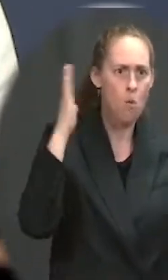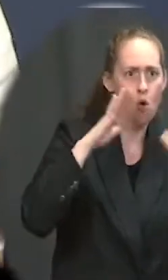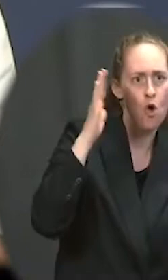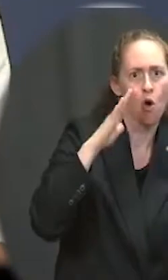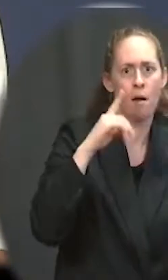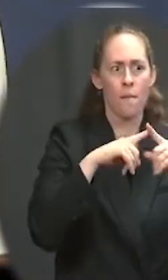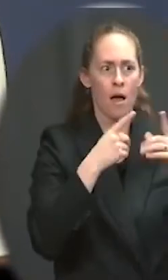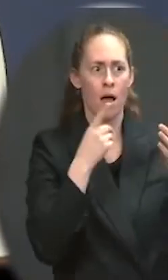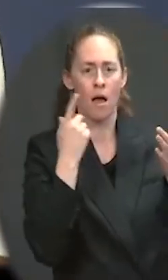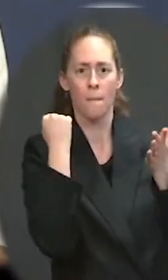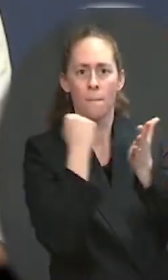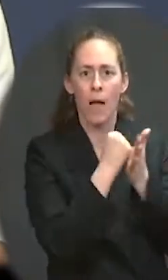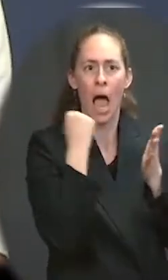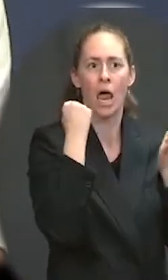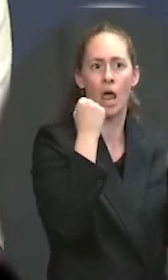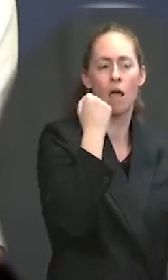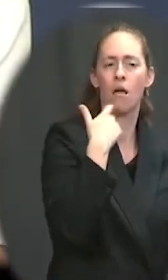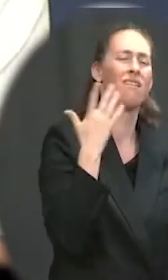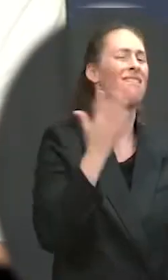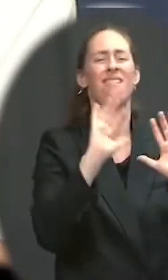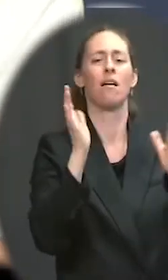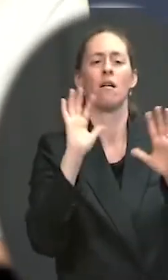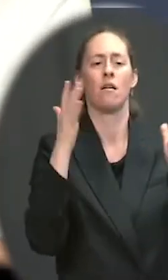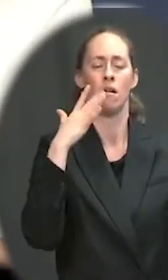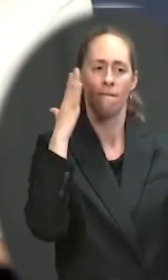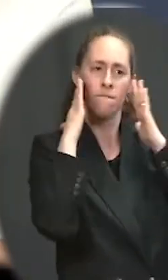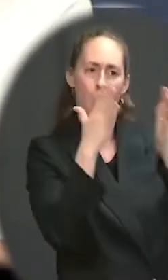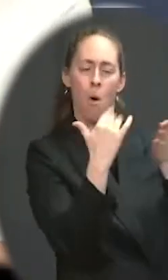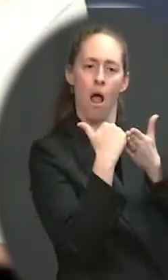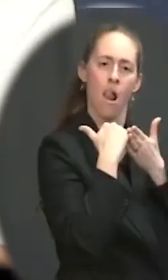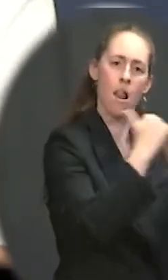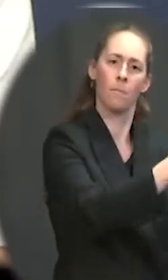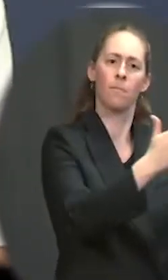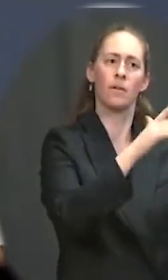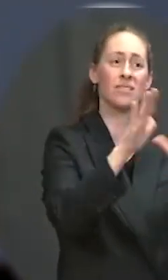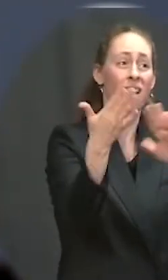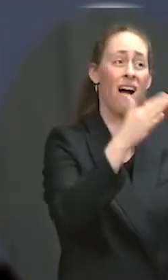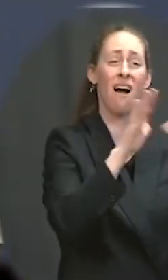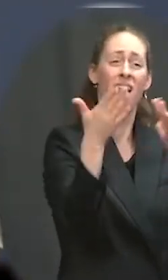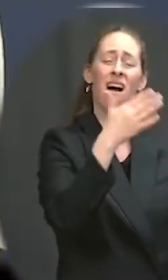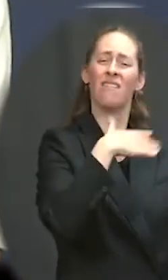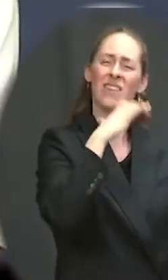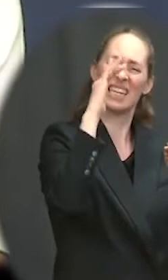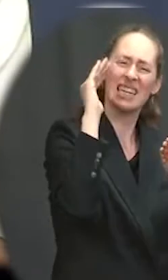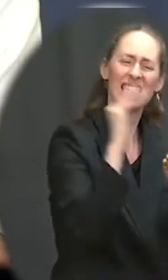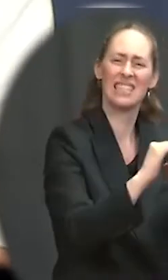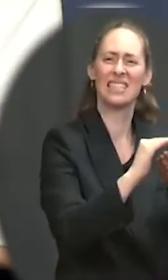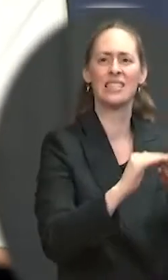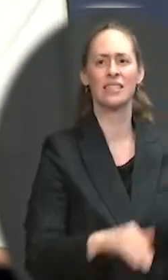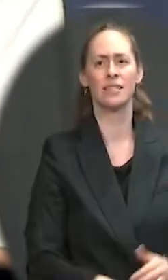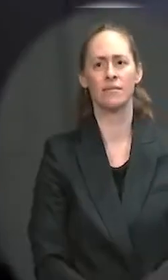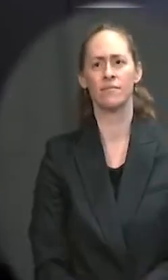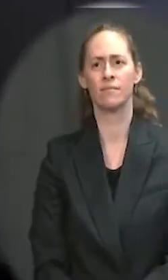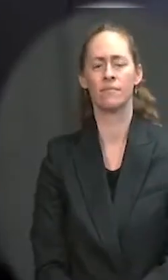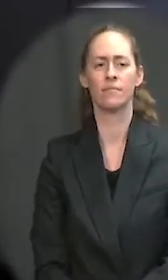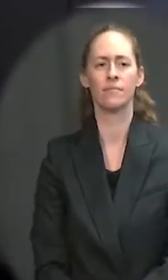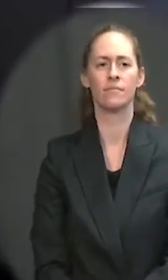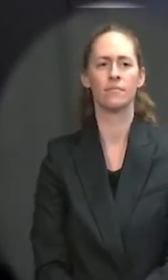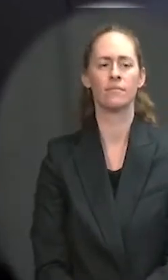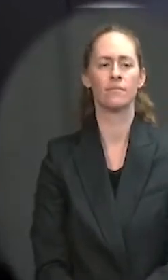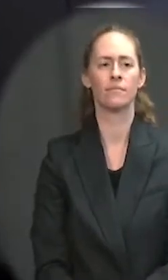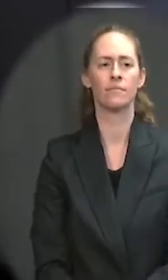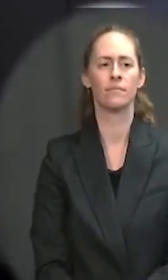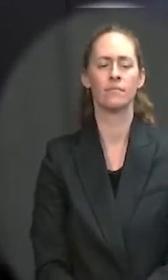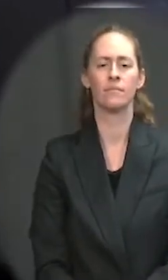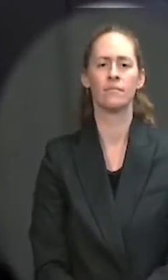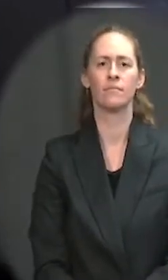as quickly as possible in the most cost effective manner as we can. But what did he communicate to Catherine Tai, his trade representative, before these